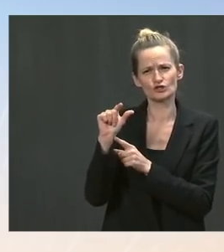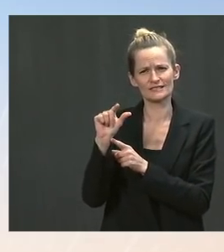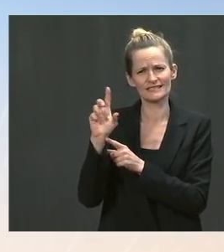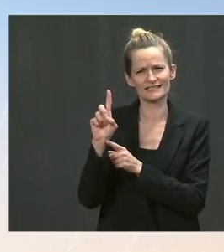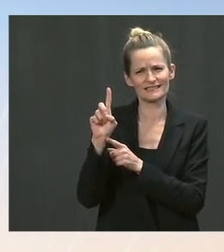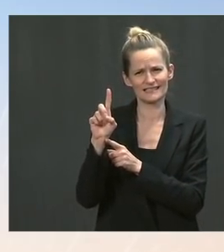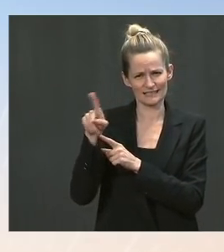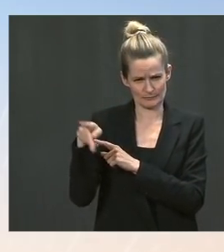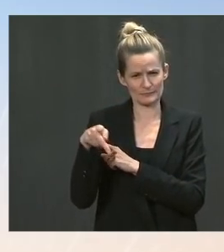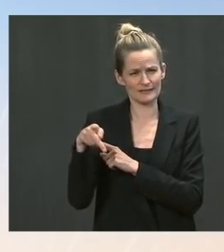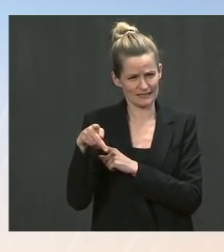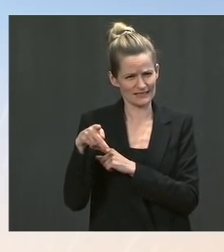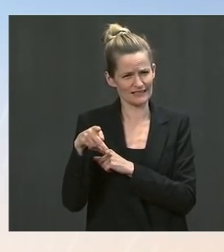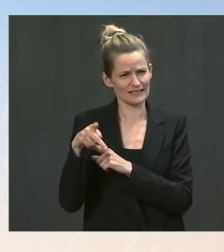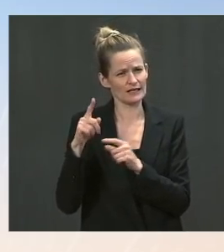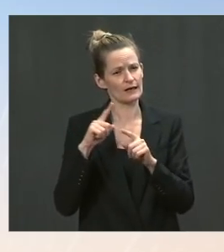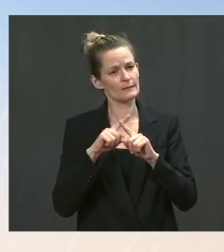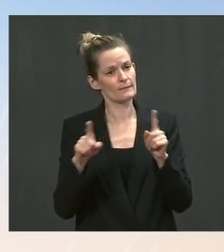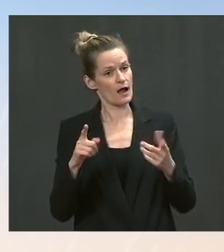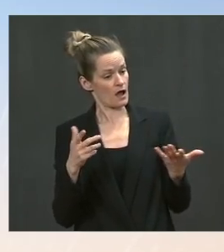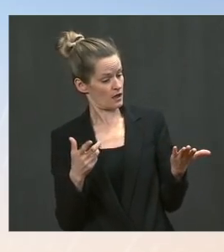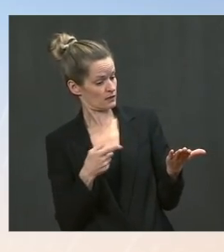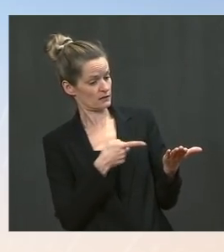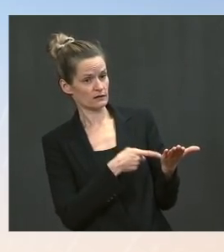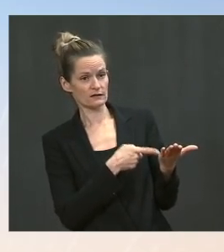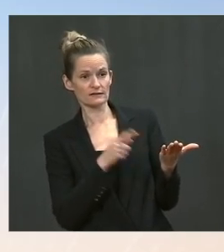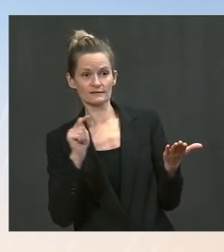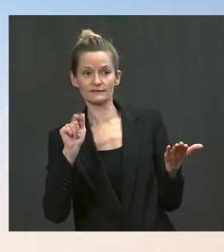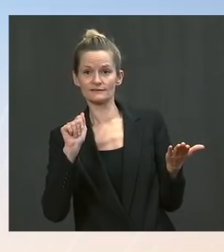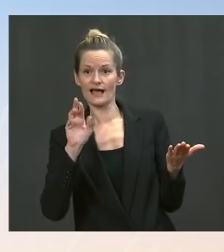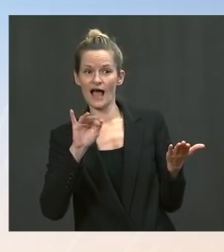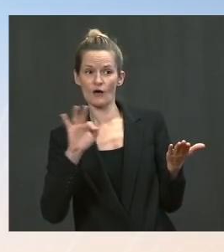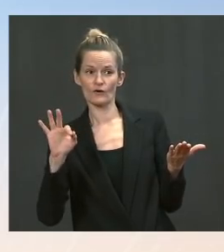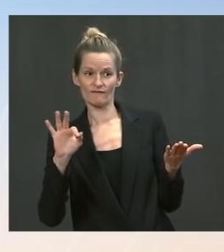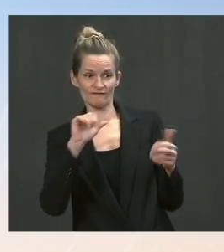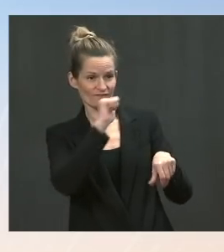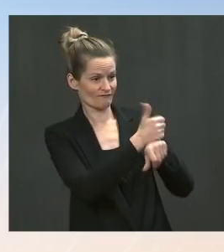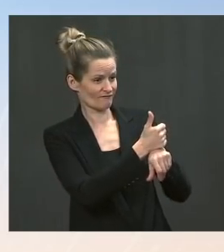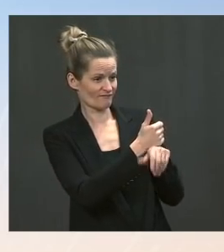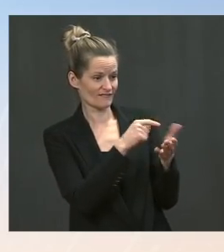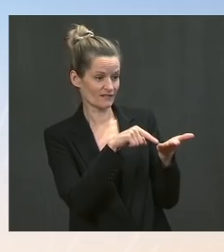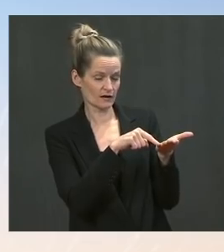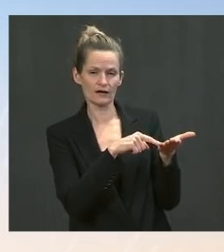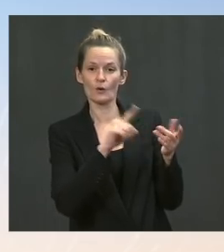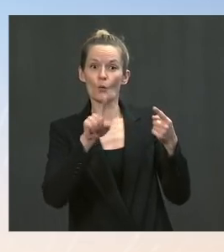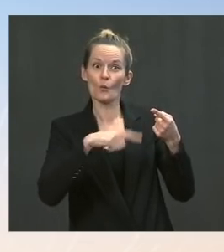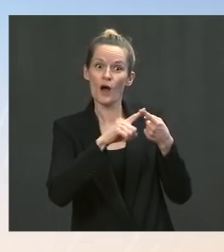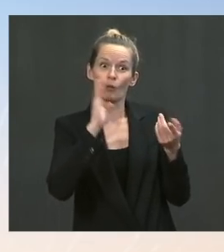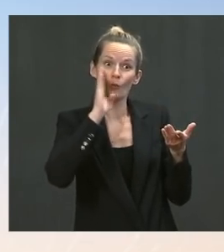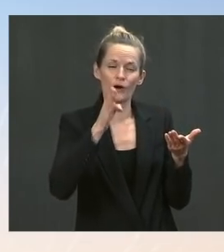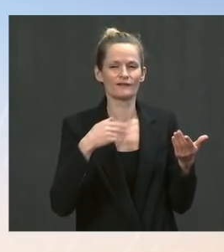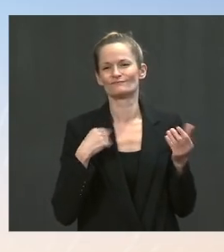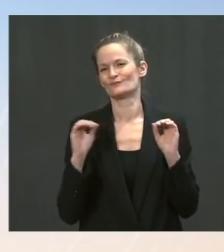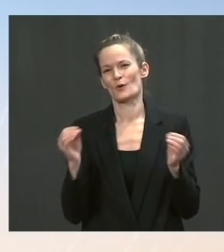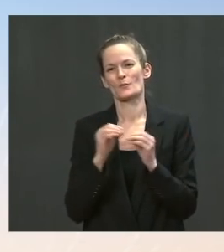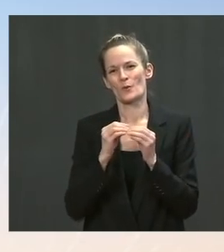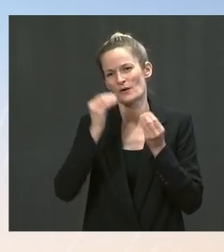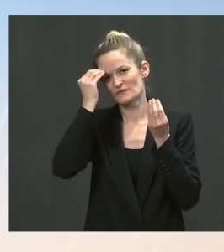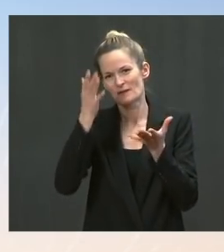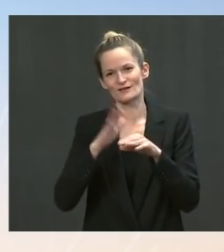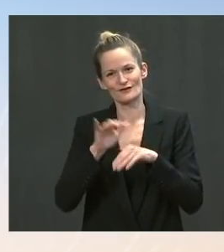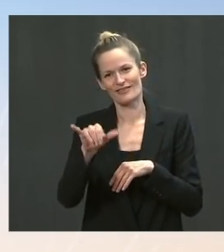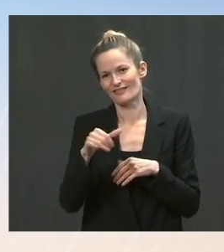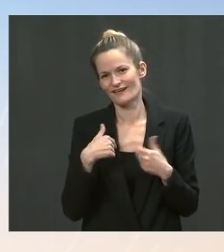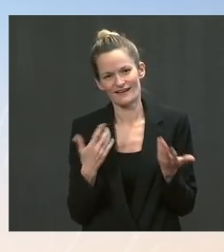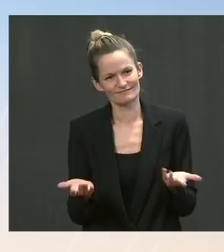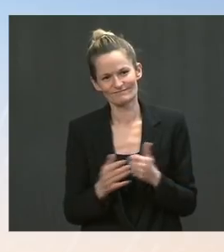for that conclusion. Go ahead. The with respect to the government exercising its federal authority around vaccines, you said